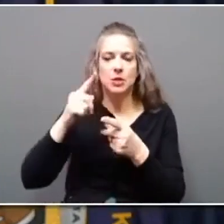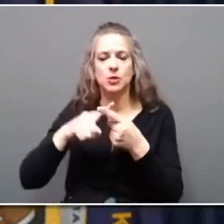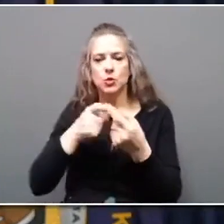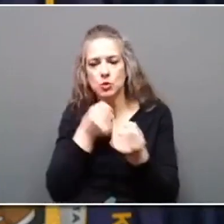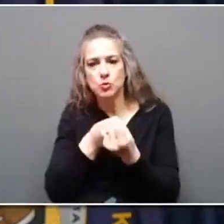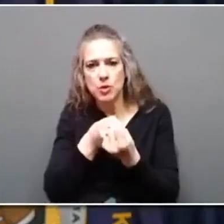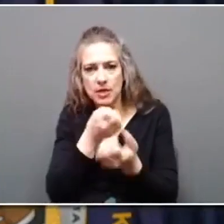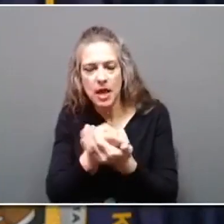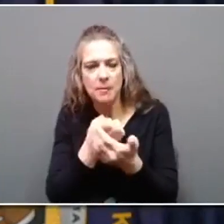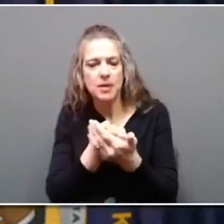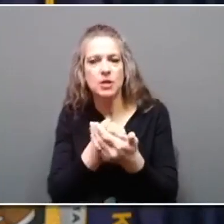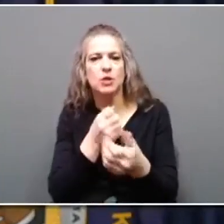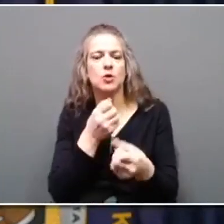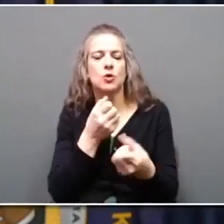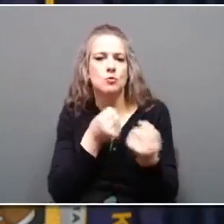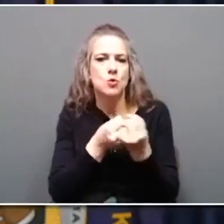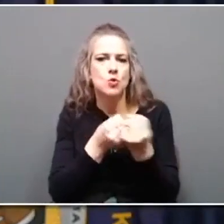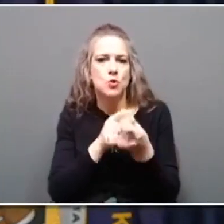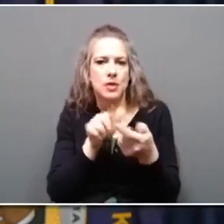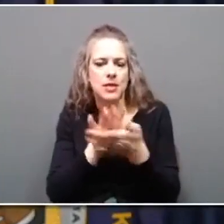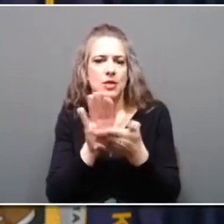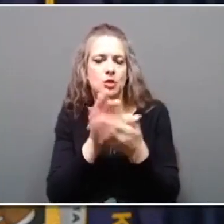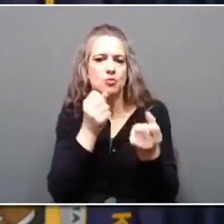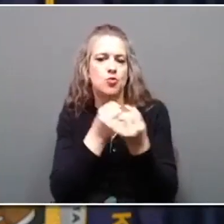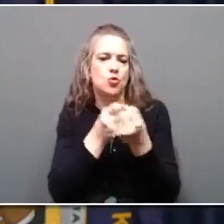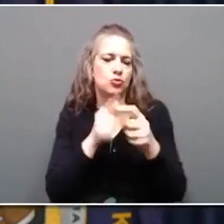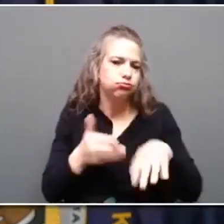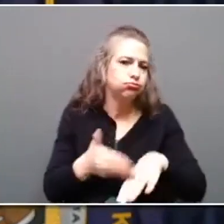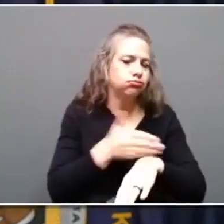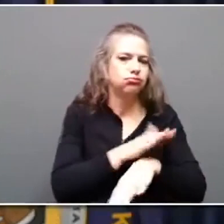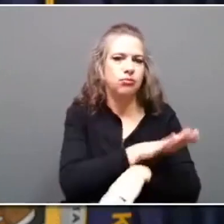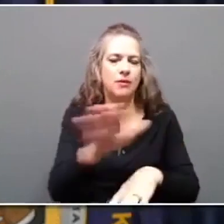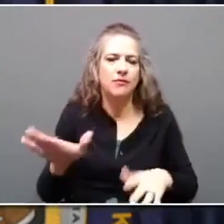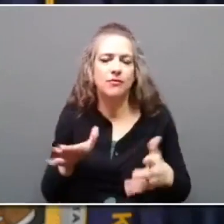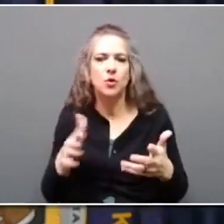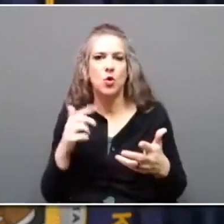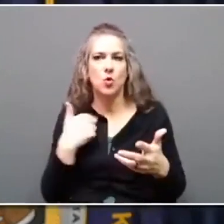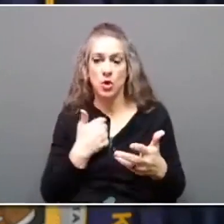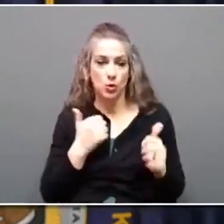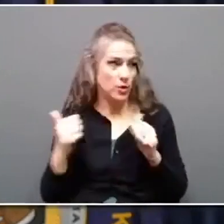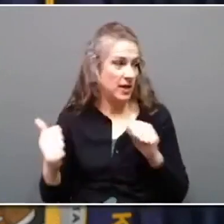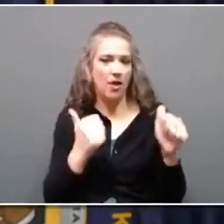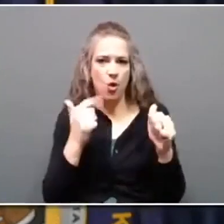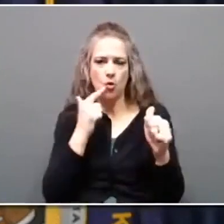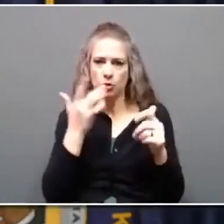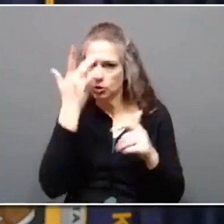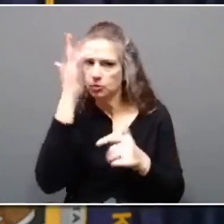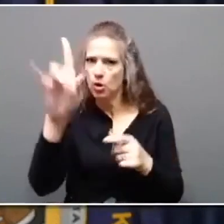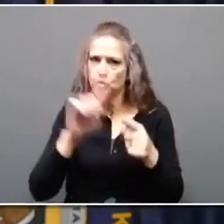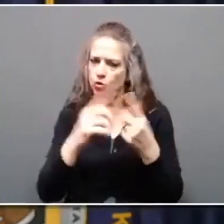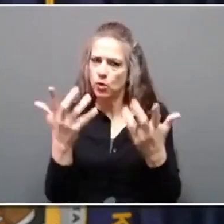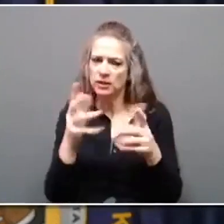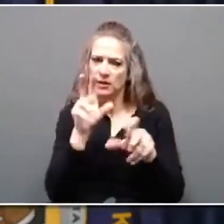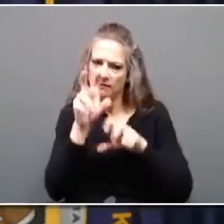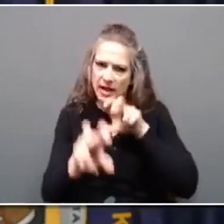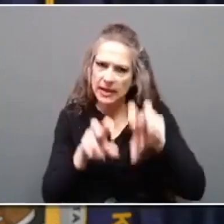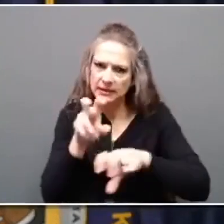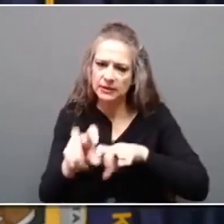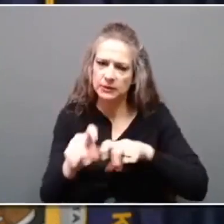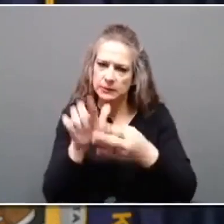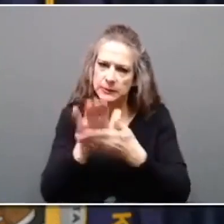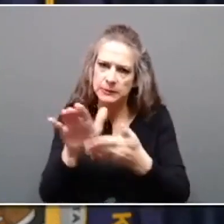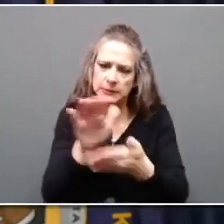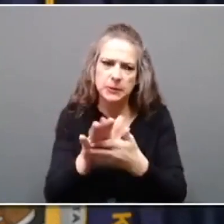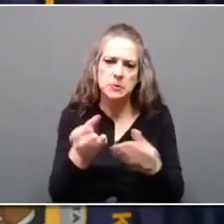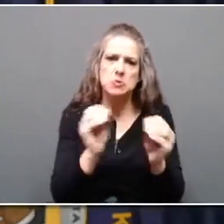important transition. So together, we're going to make these smart investments. We are already making these smart investments. We're going to build a cleaner and